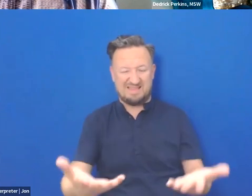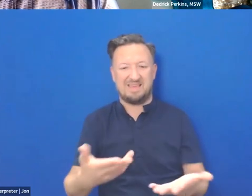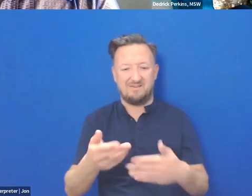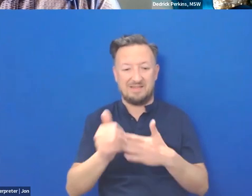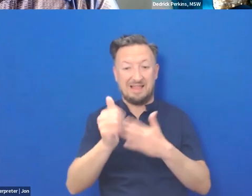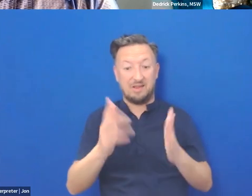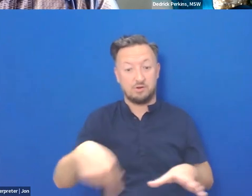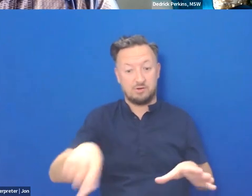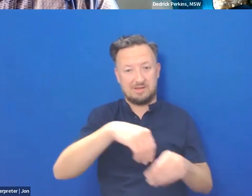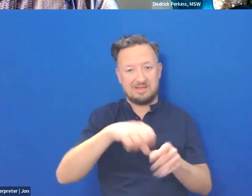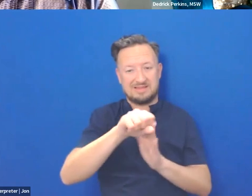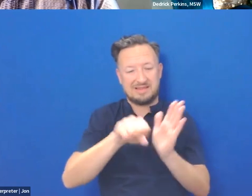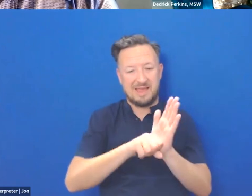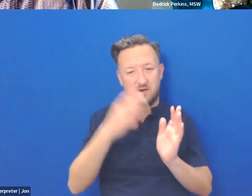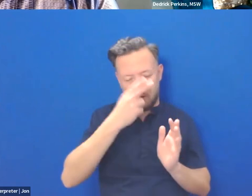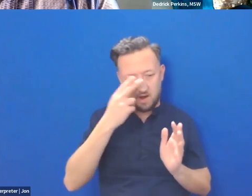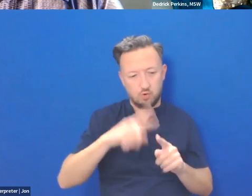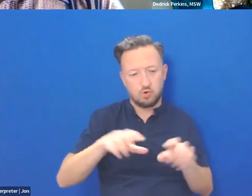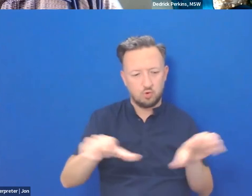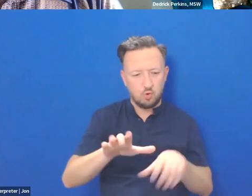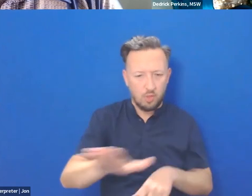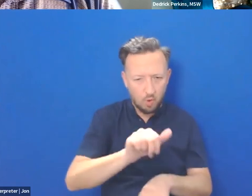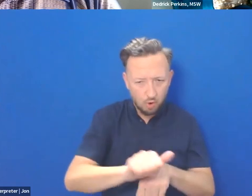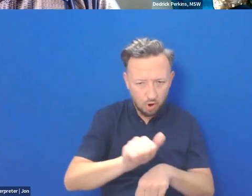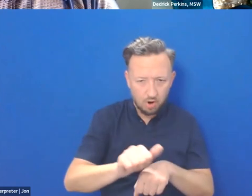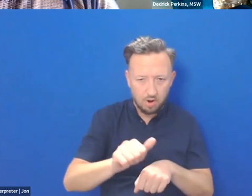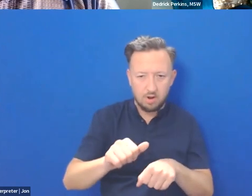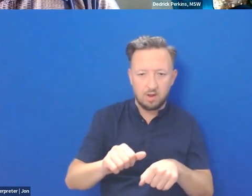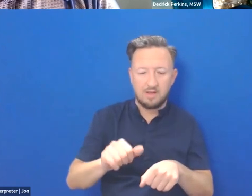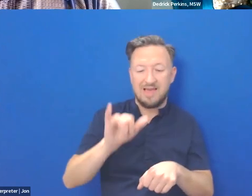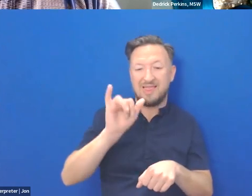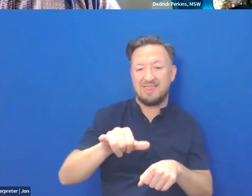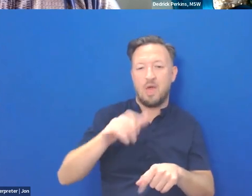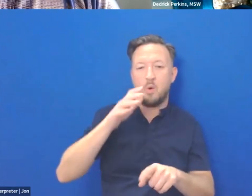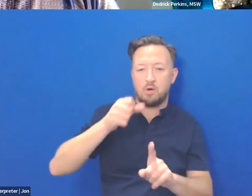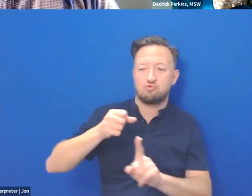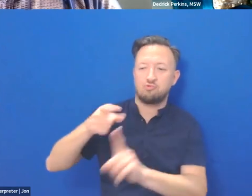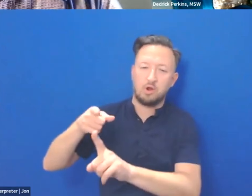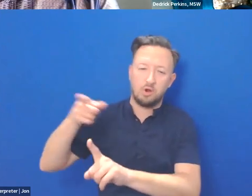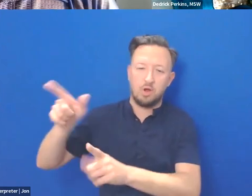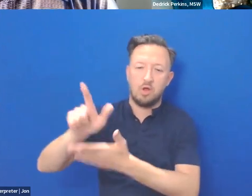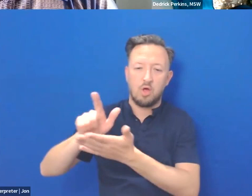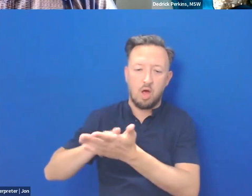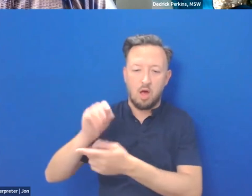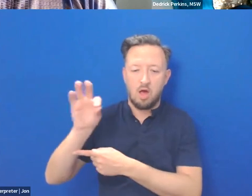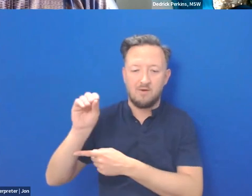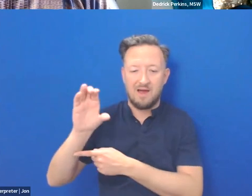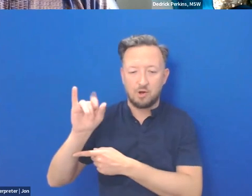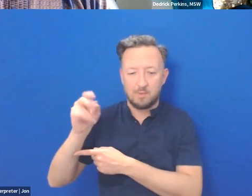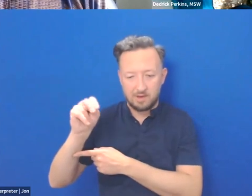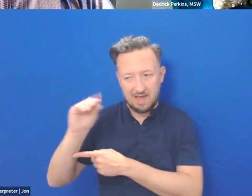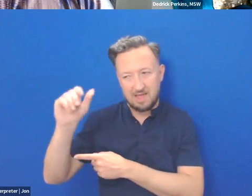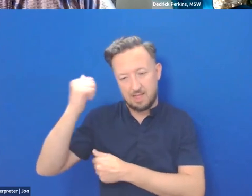do their due diligence and refute this information. If you can't, then it triggers the law of occupation and the establishment of a military government.